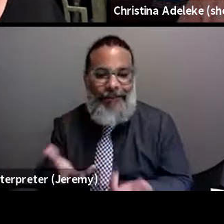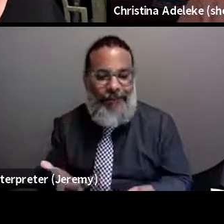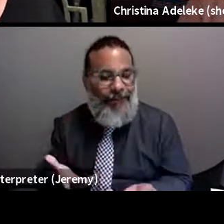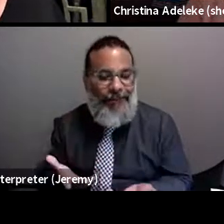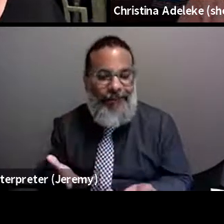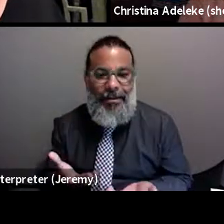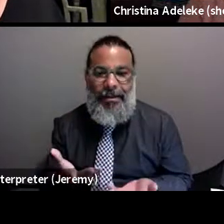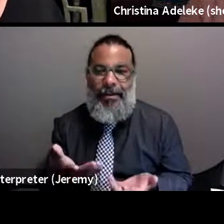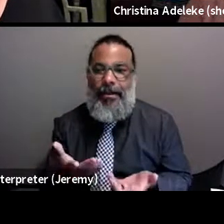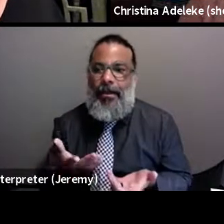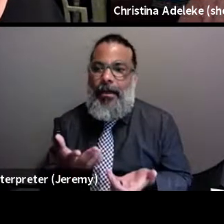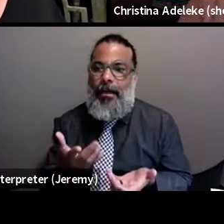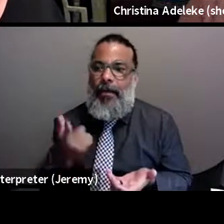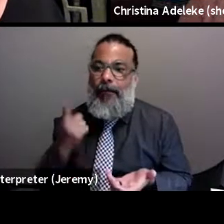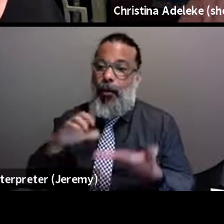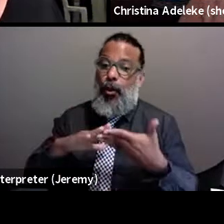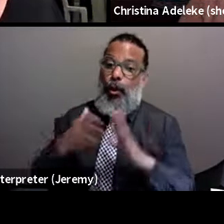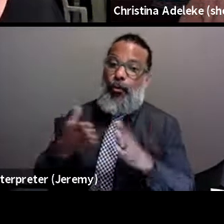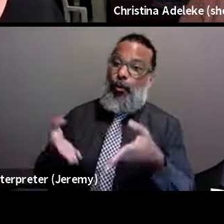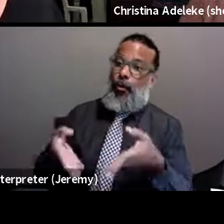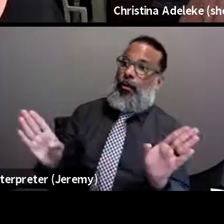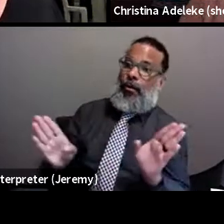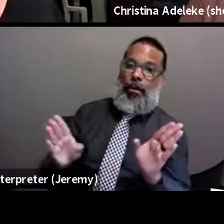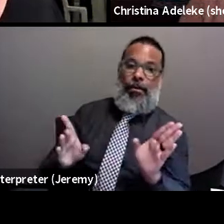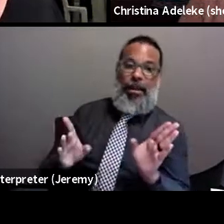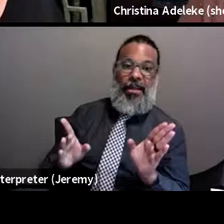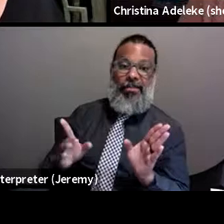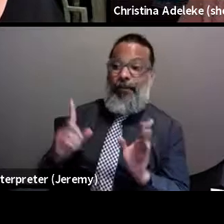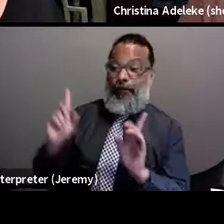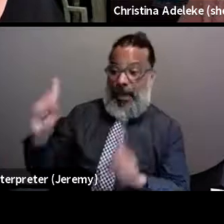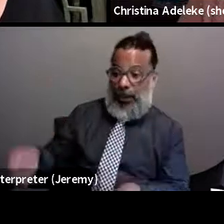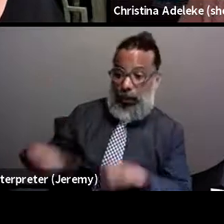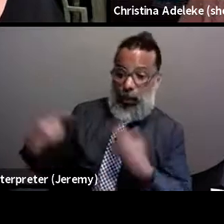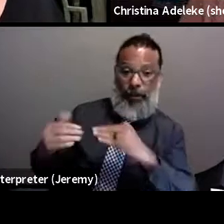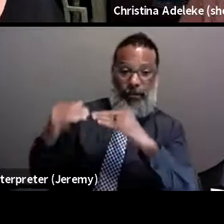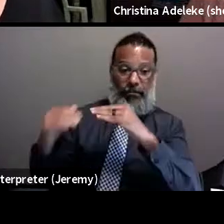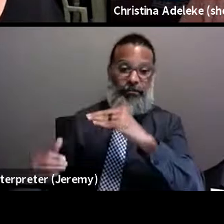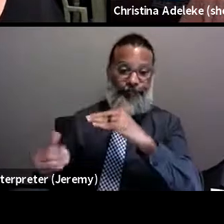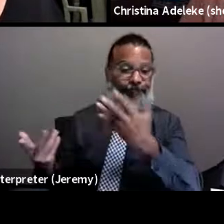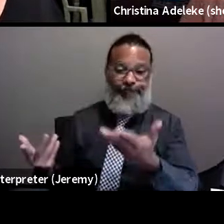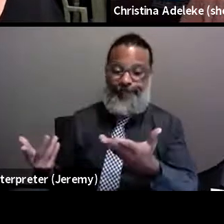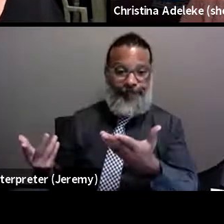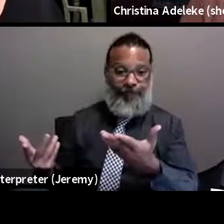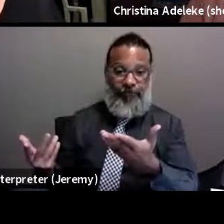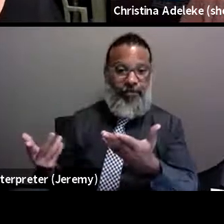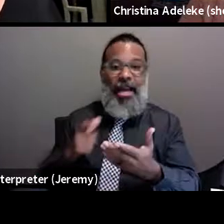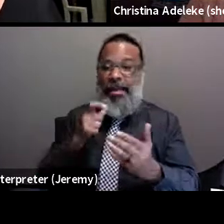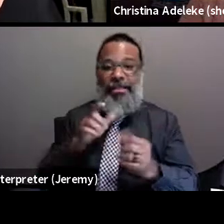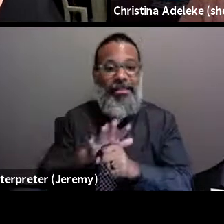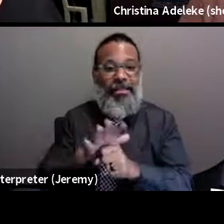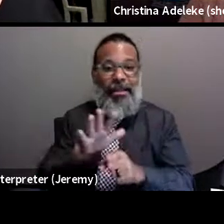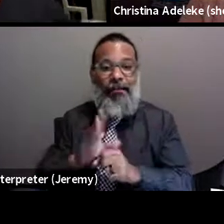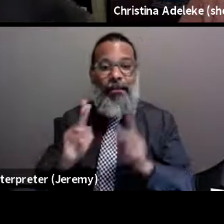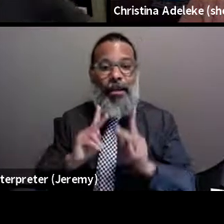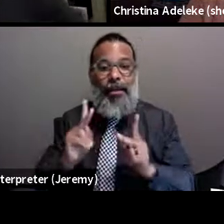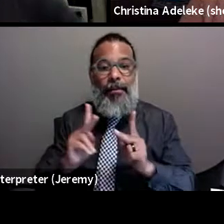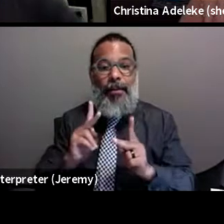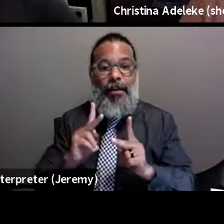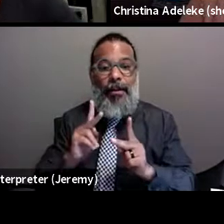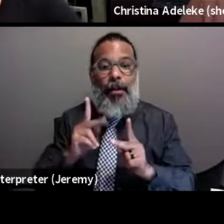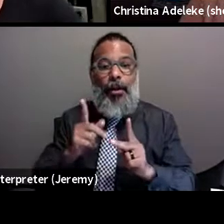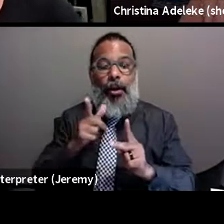enough for the communities that have been on disadvantage. And it's not, it's not going to be enough for those that are aging with HIV